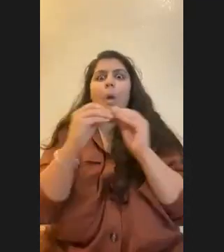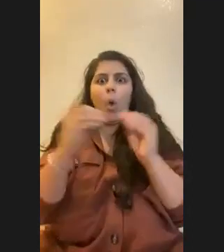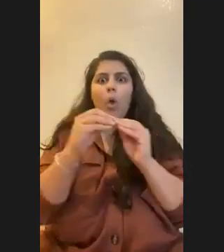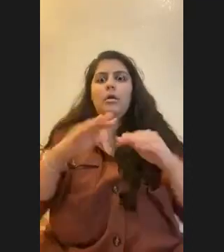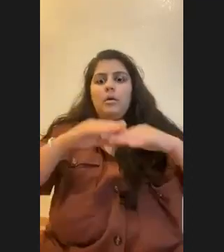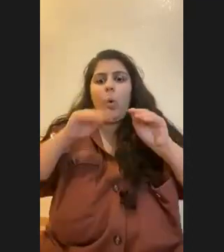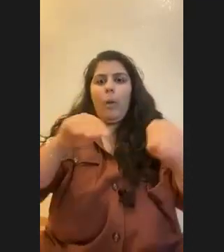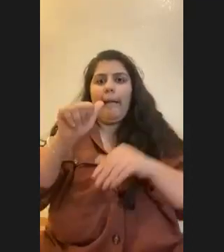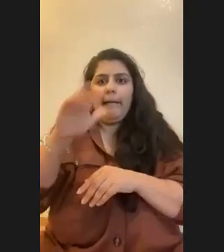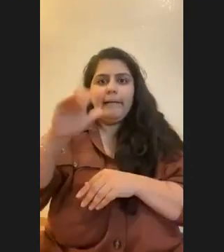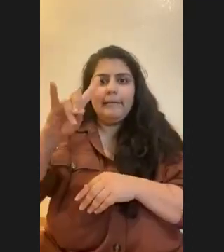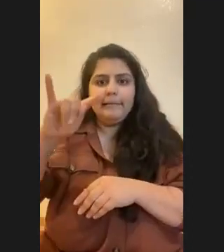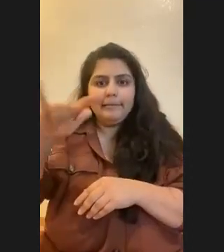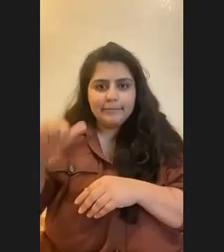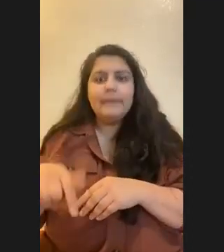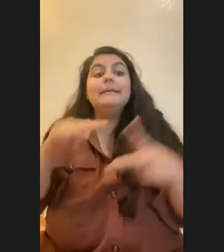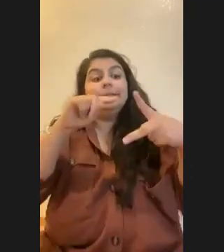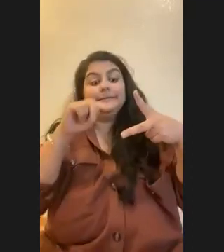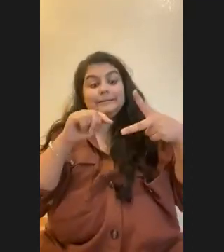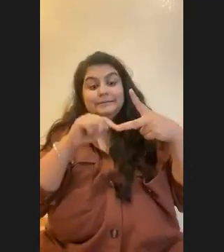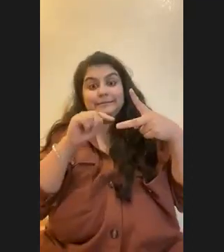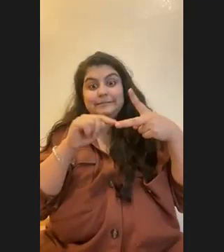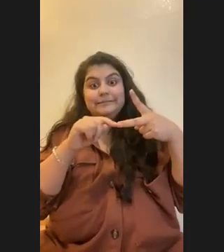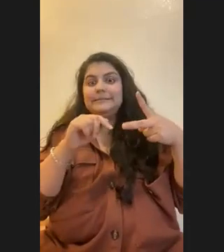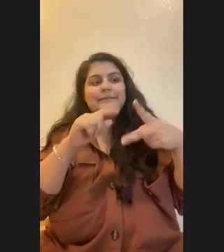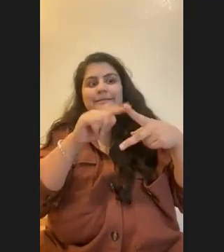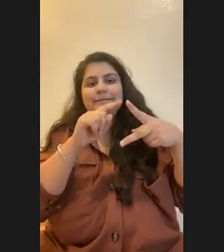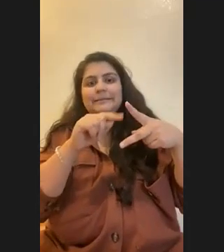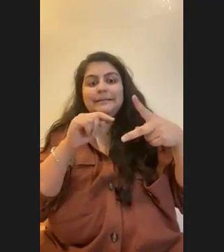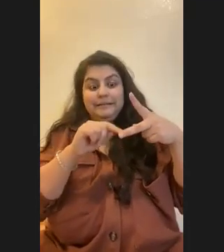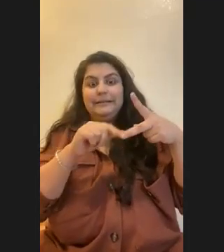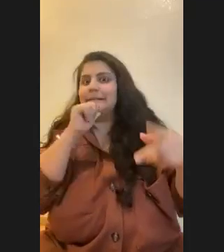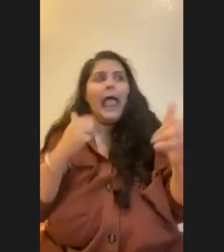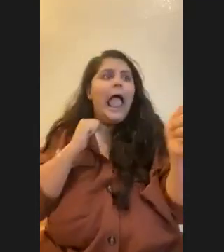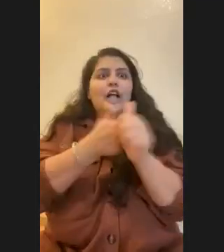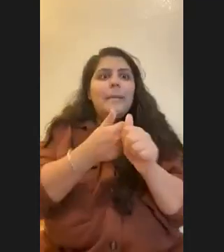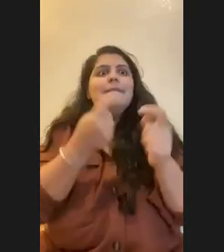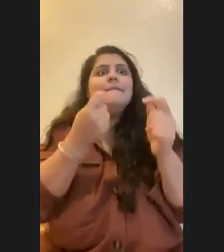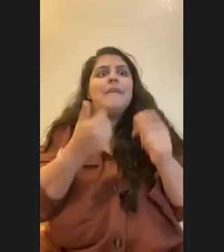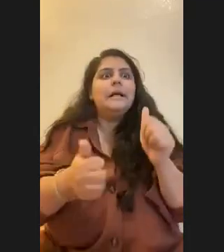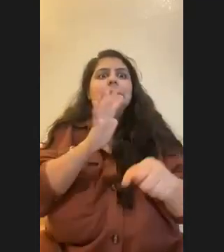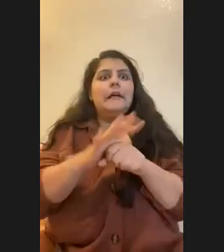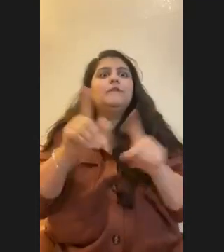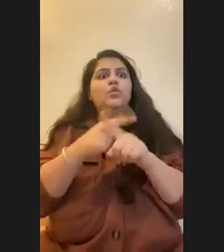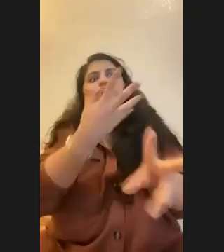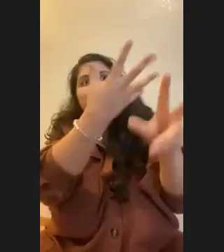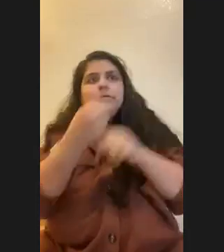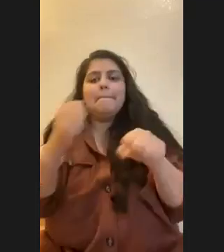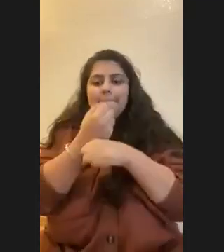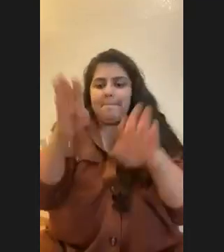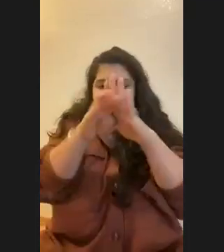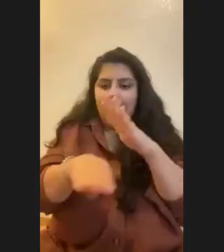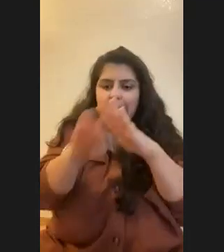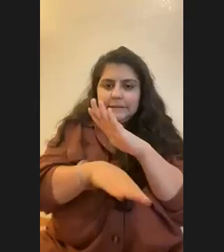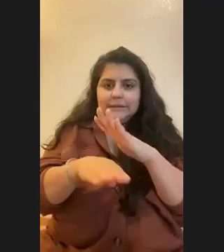And the second process isn't catching up fast enough to turn that into calcium carbonate and to make it basic. And so essentially the